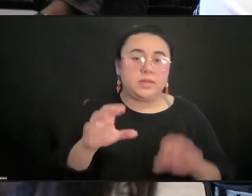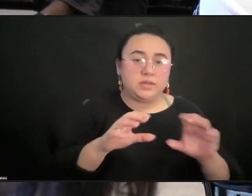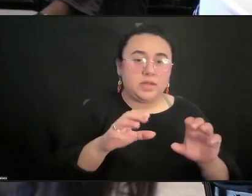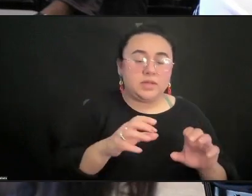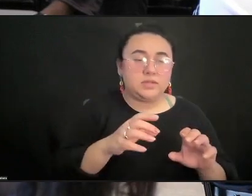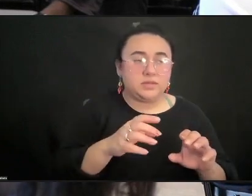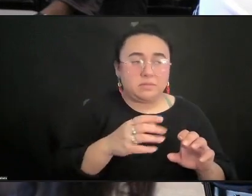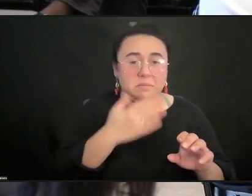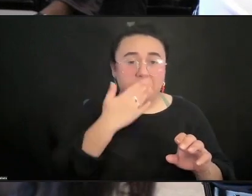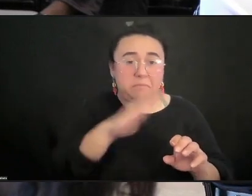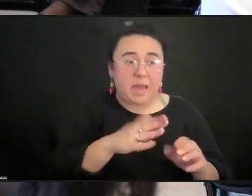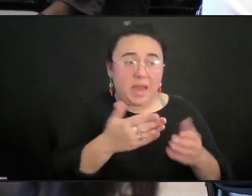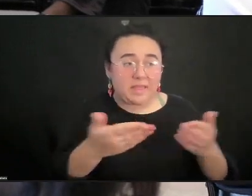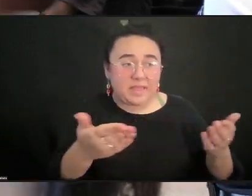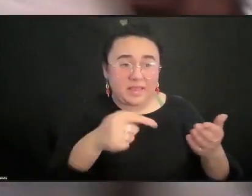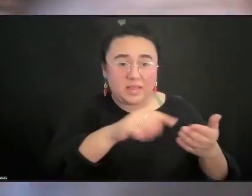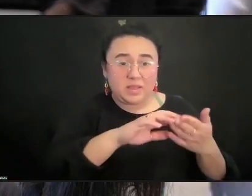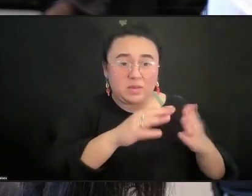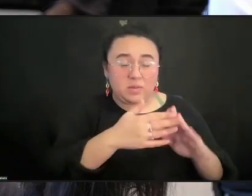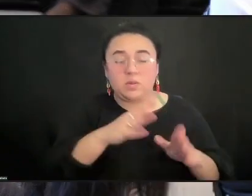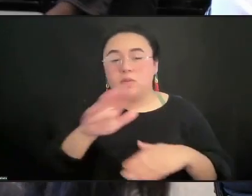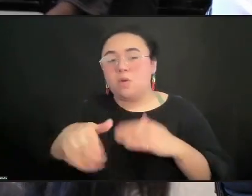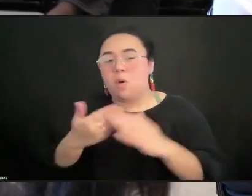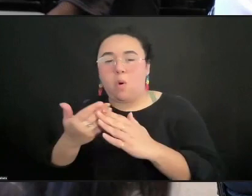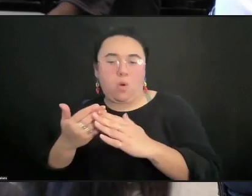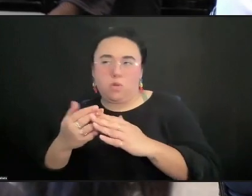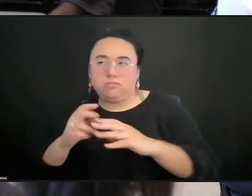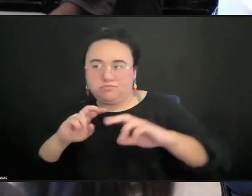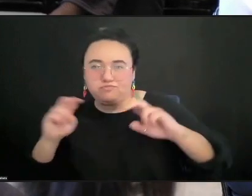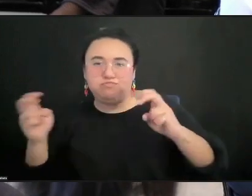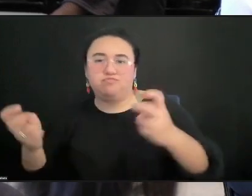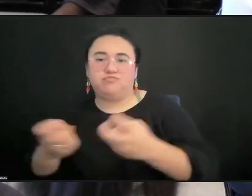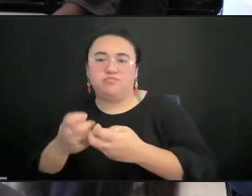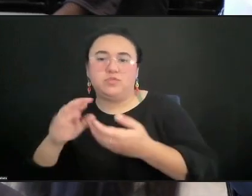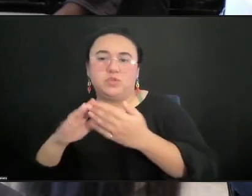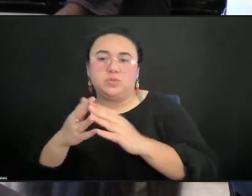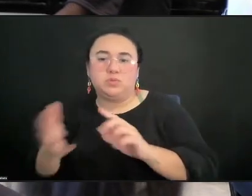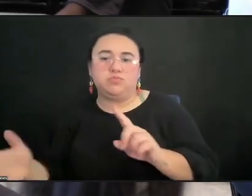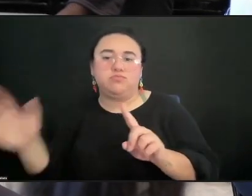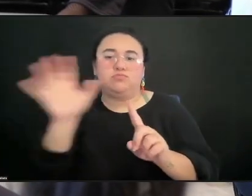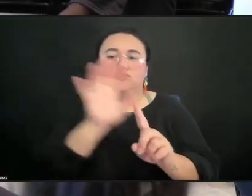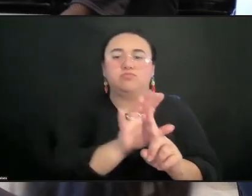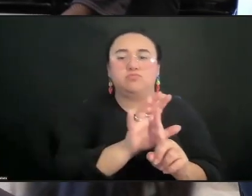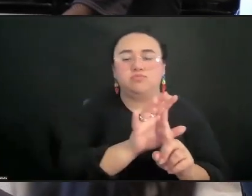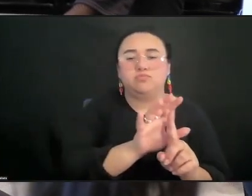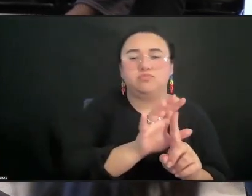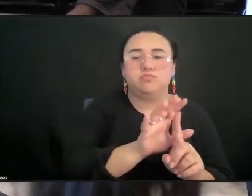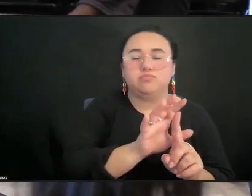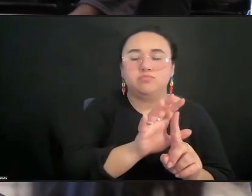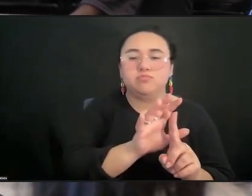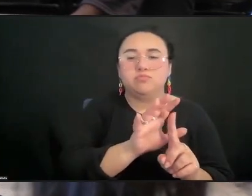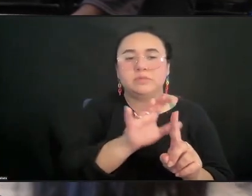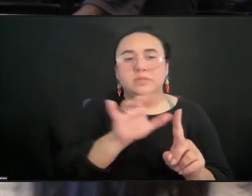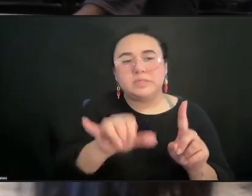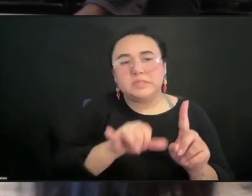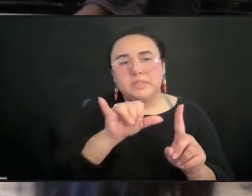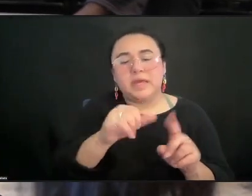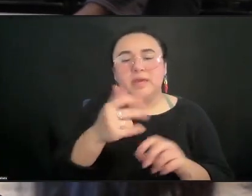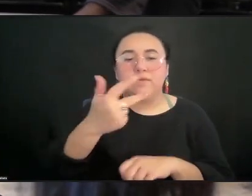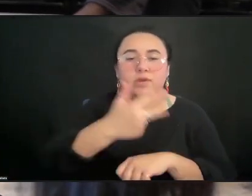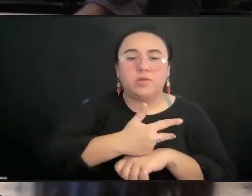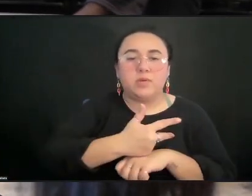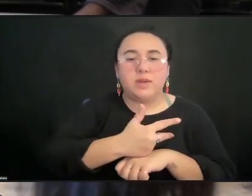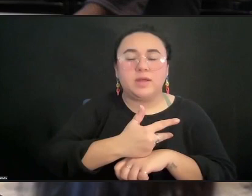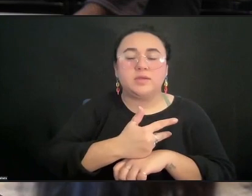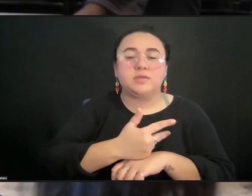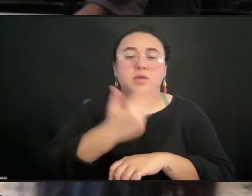the entire community surrounds that person for three days and never leaves them,